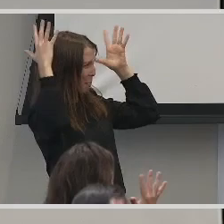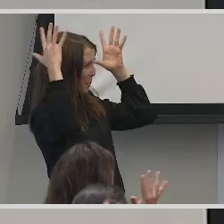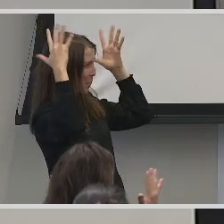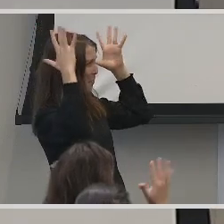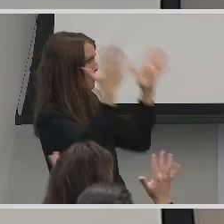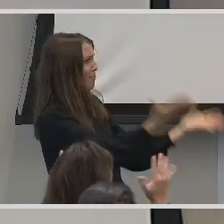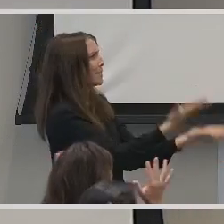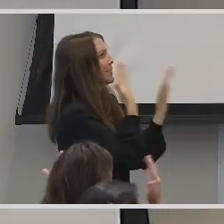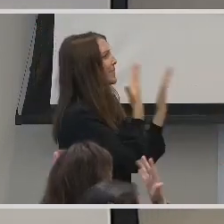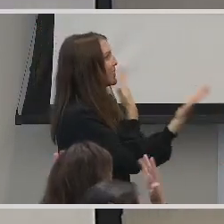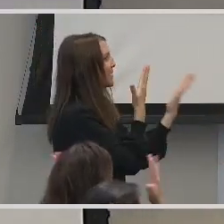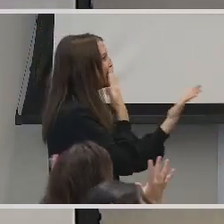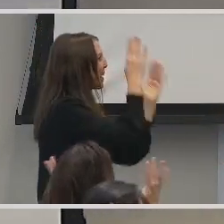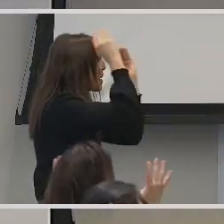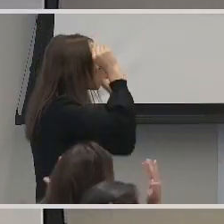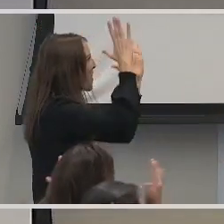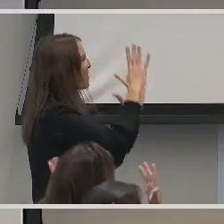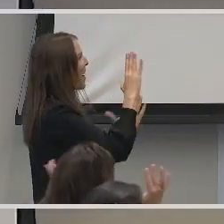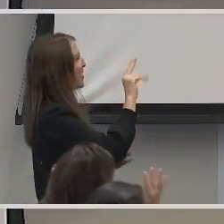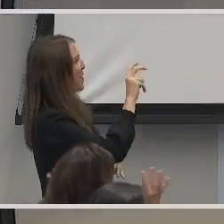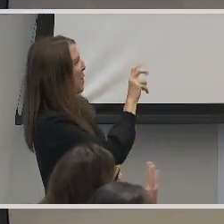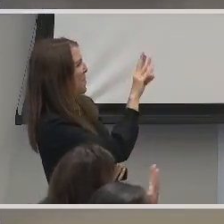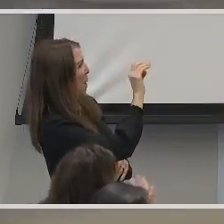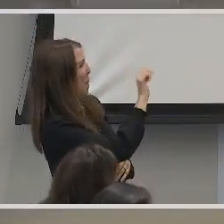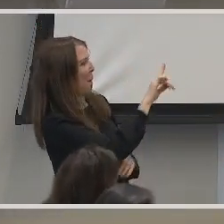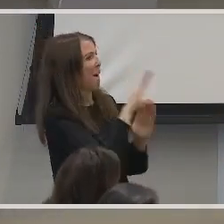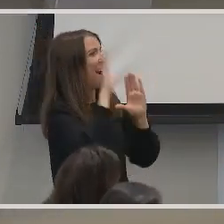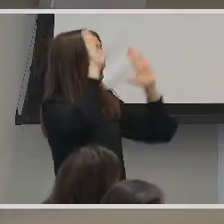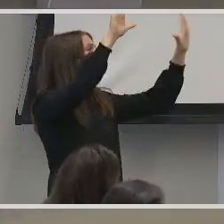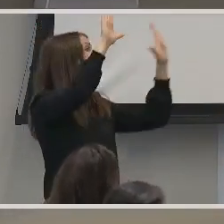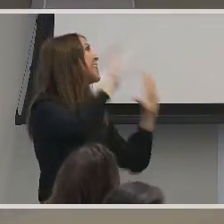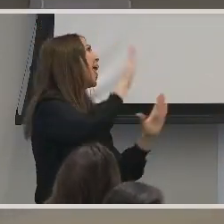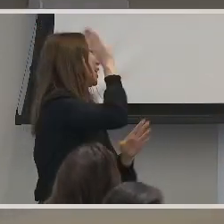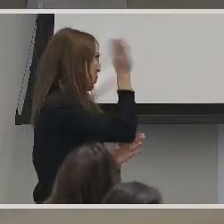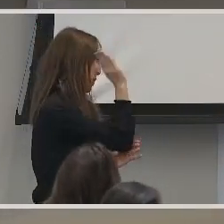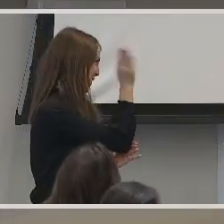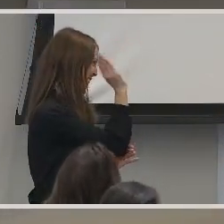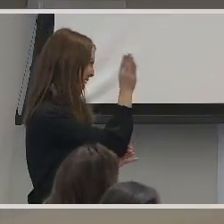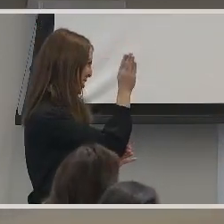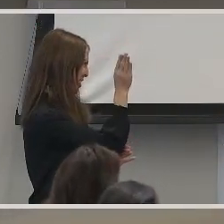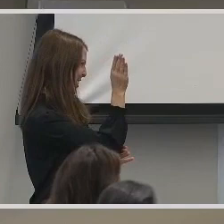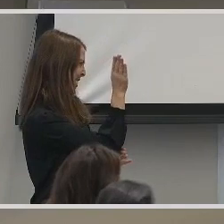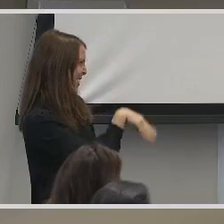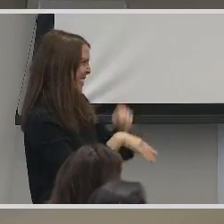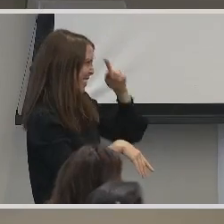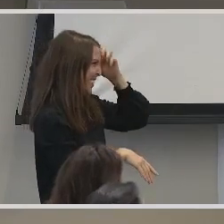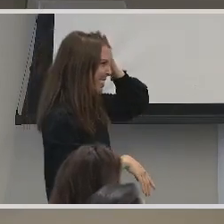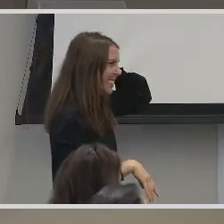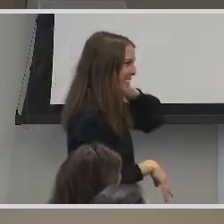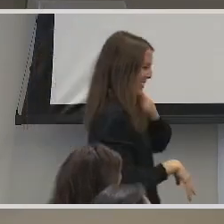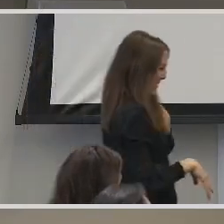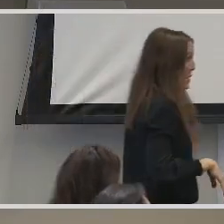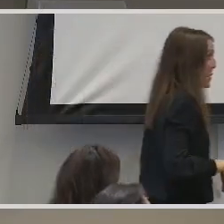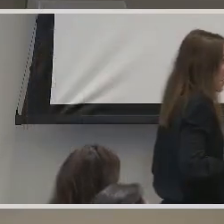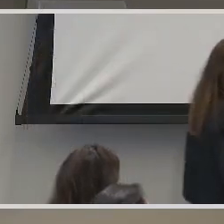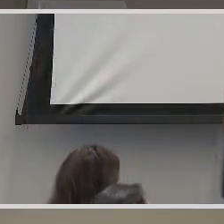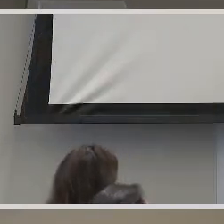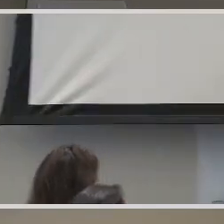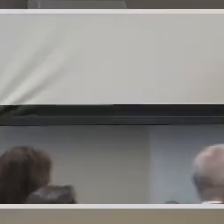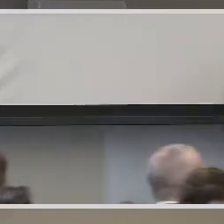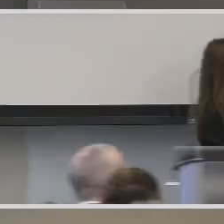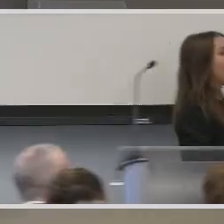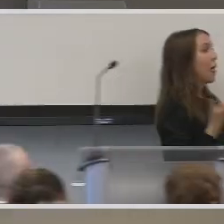Let's thank Professor November for an outstanding presentation. And certainly there might be those who would like to